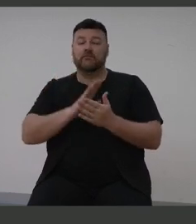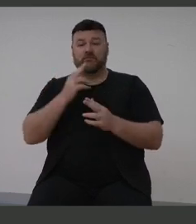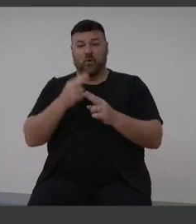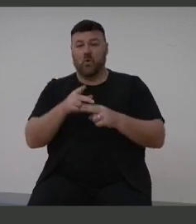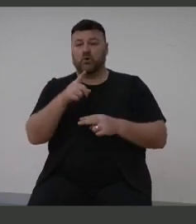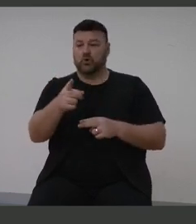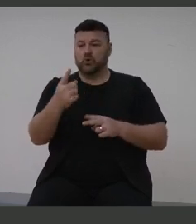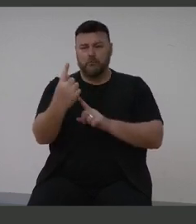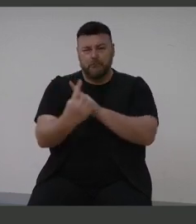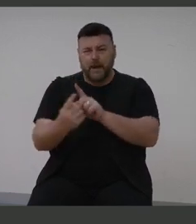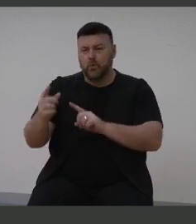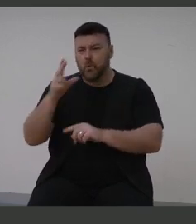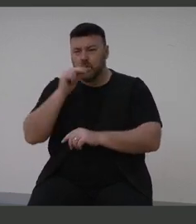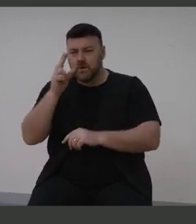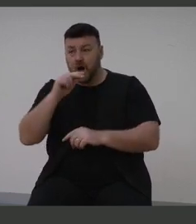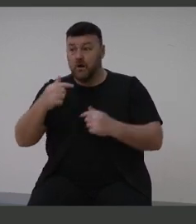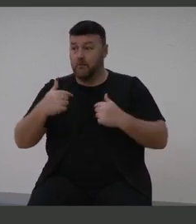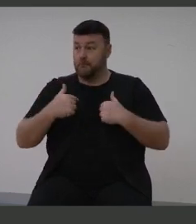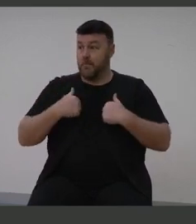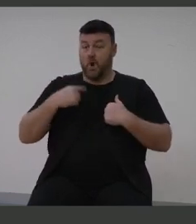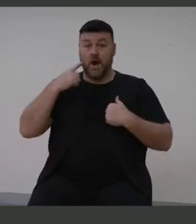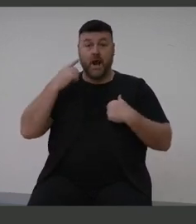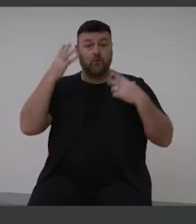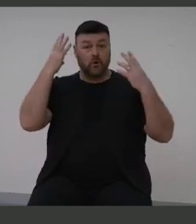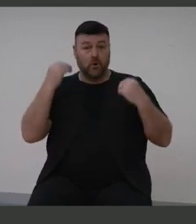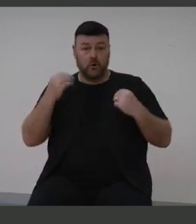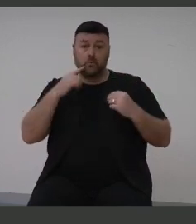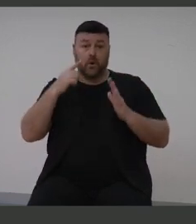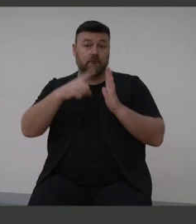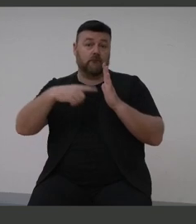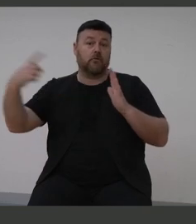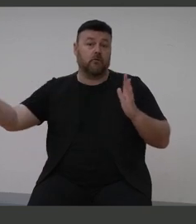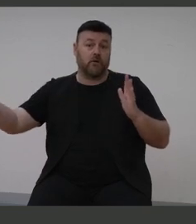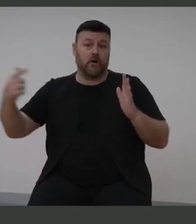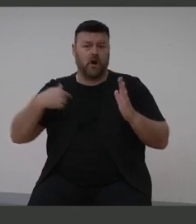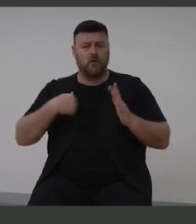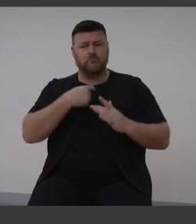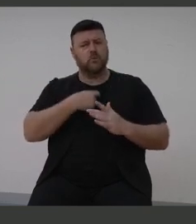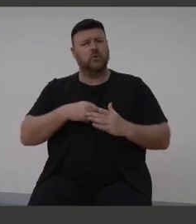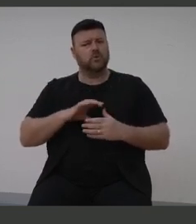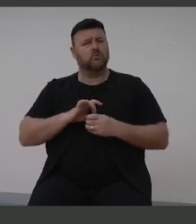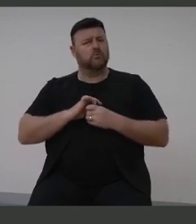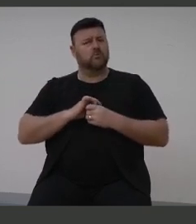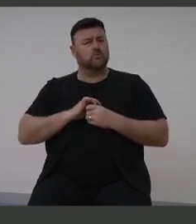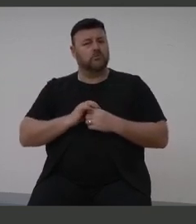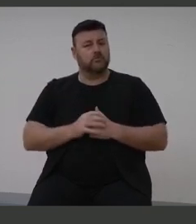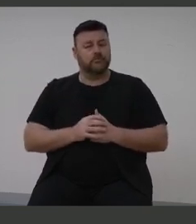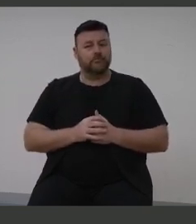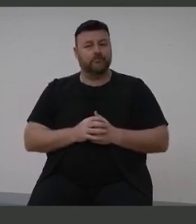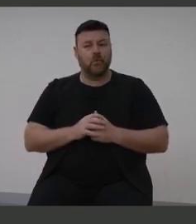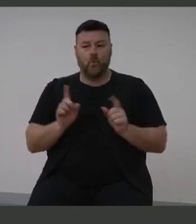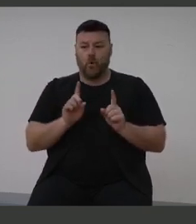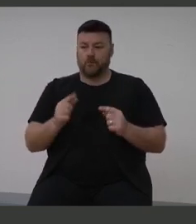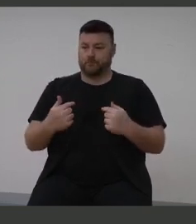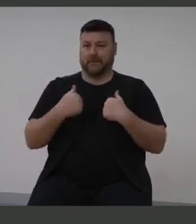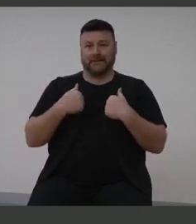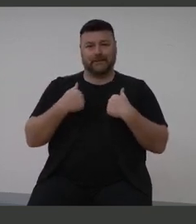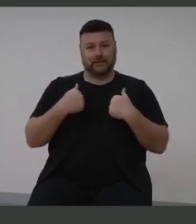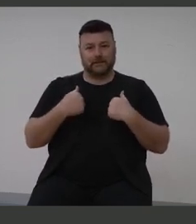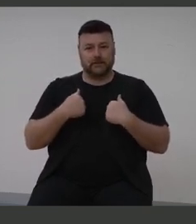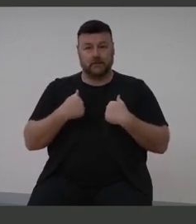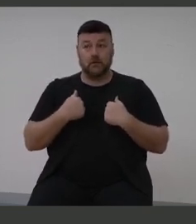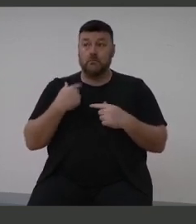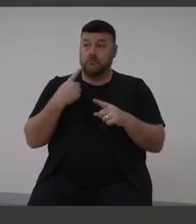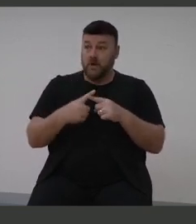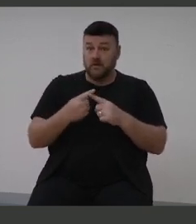and someone who's hearing loss? It's lifelong and very personal. What is it I and millions of Australians